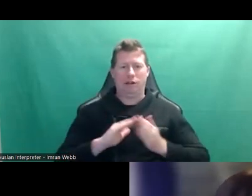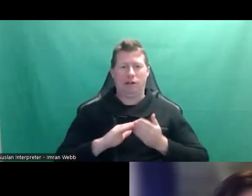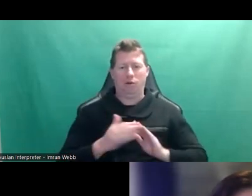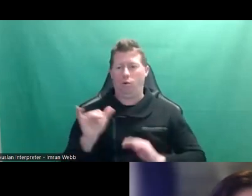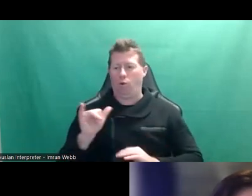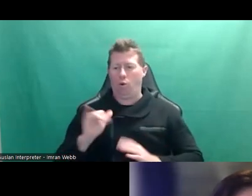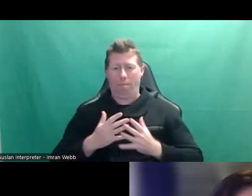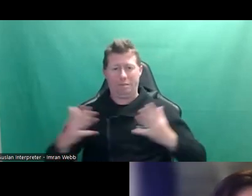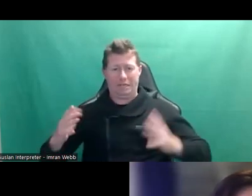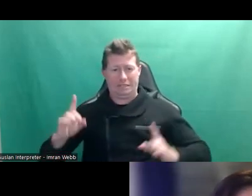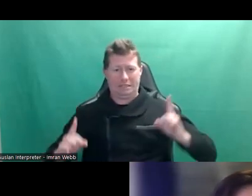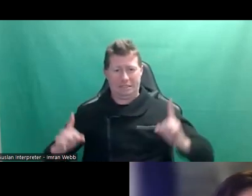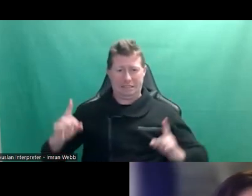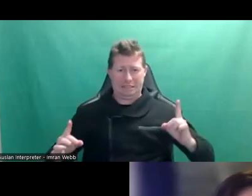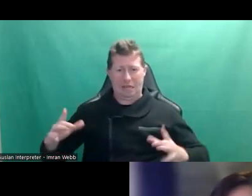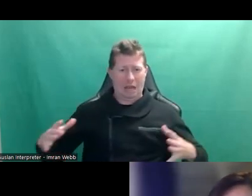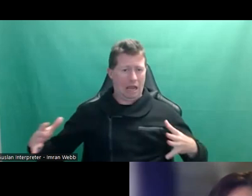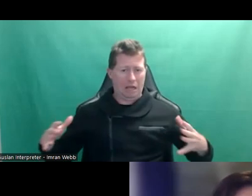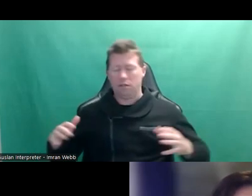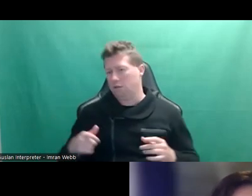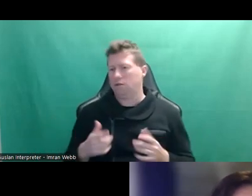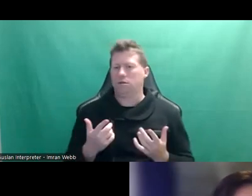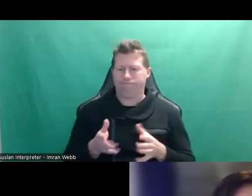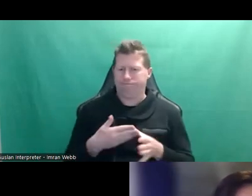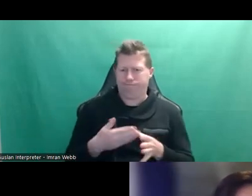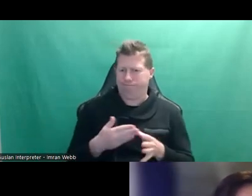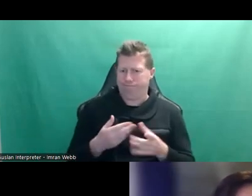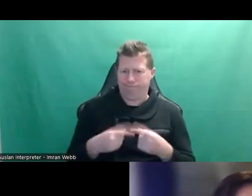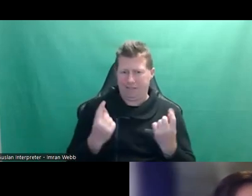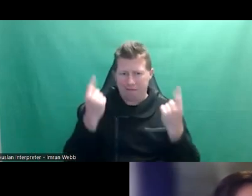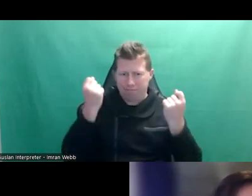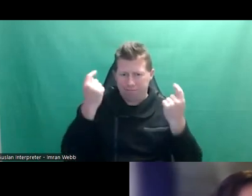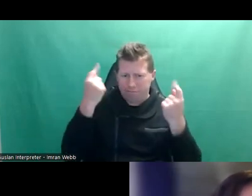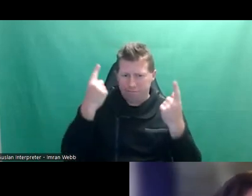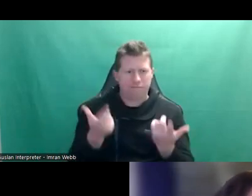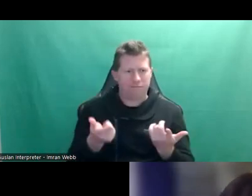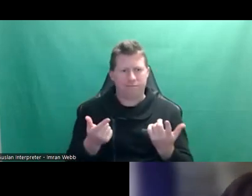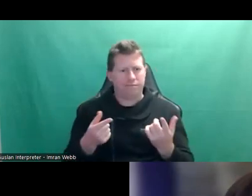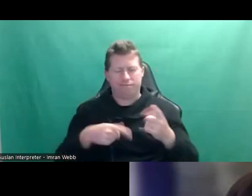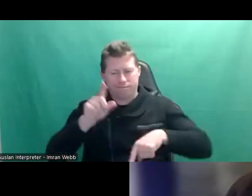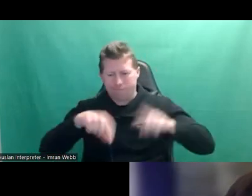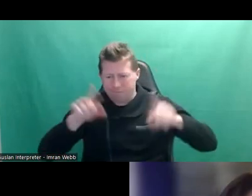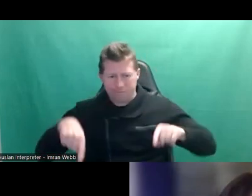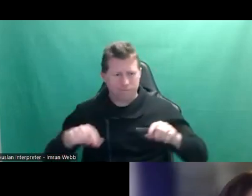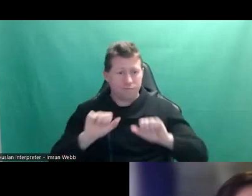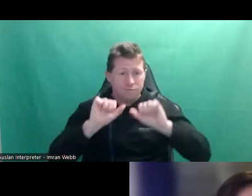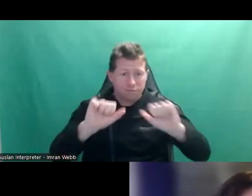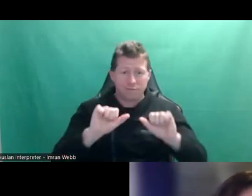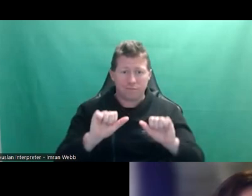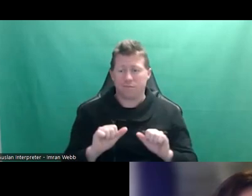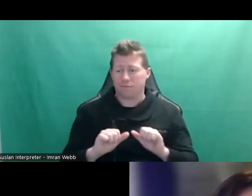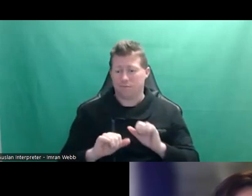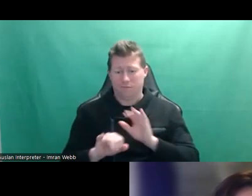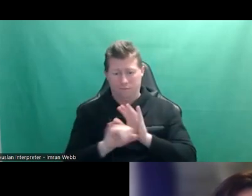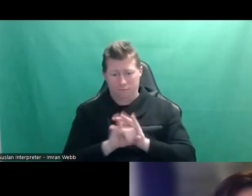like one of the capital cities that we see lots of, you know, it's, it varies depending on your, your sexual identity